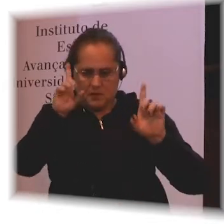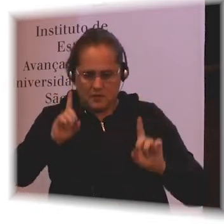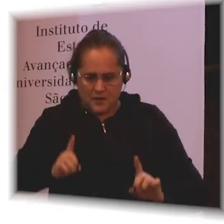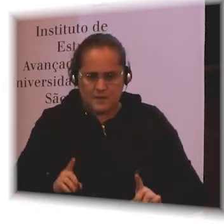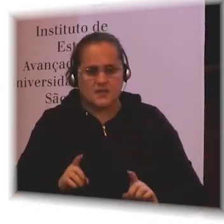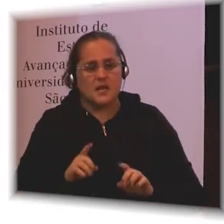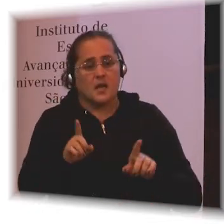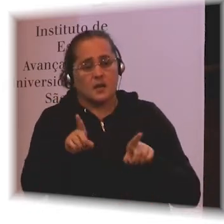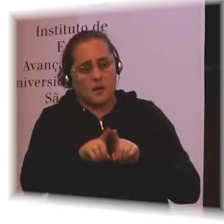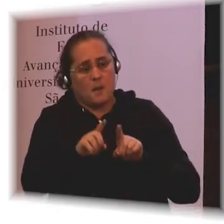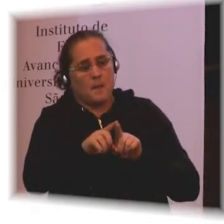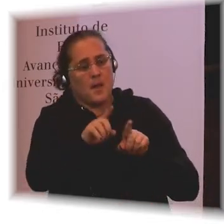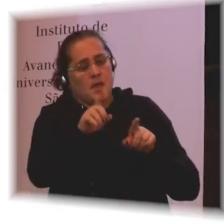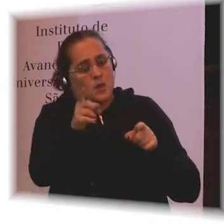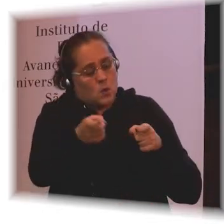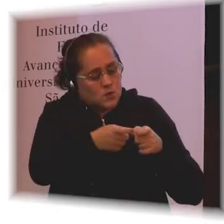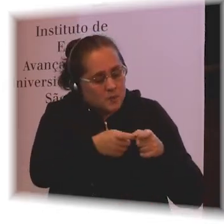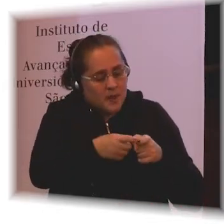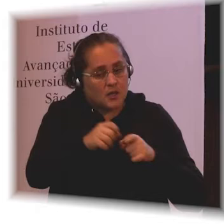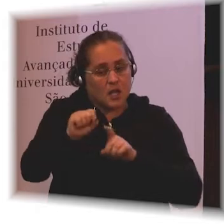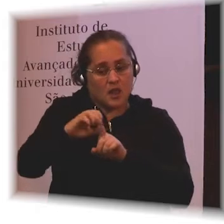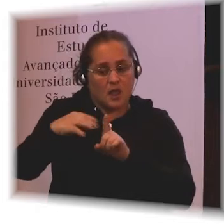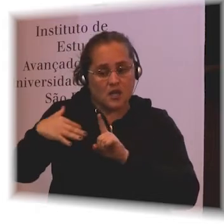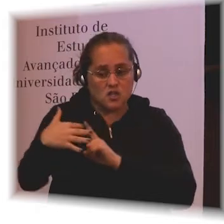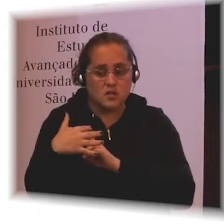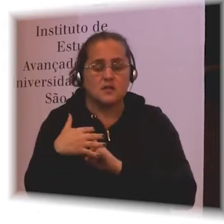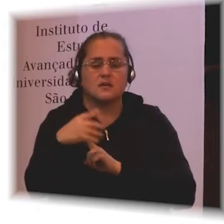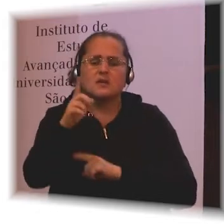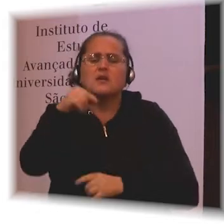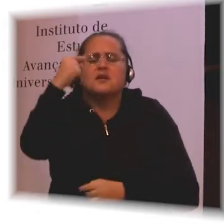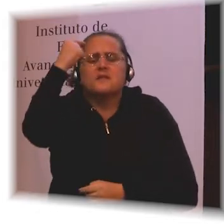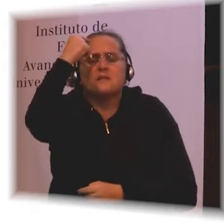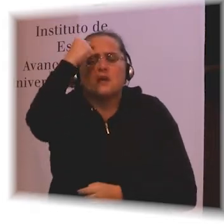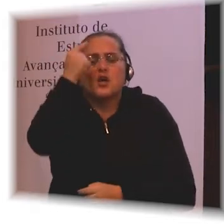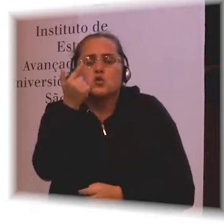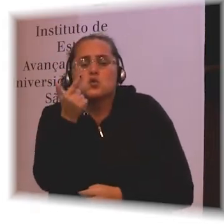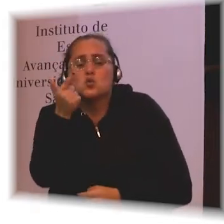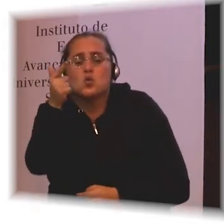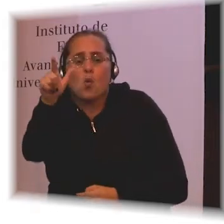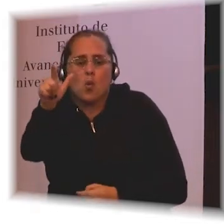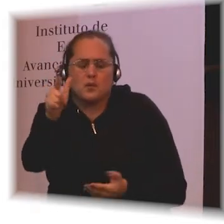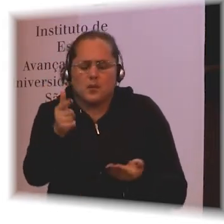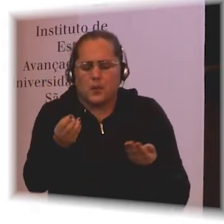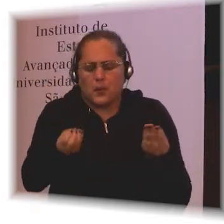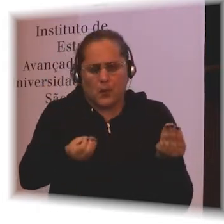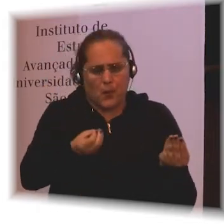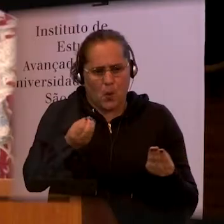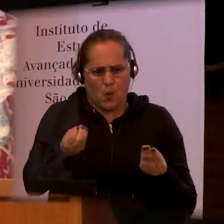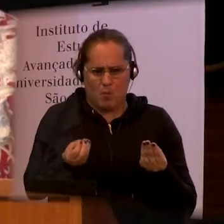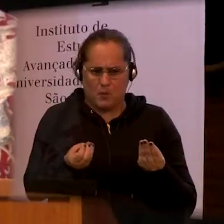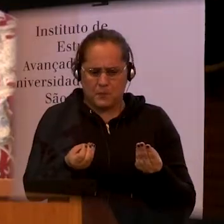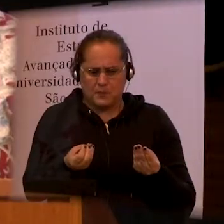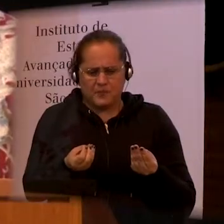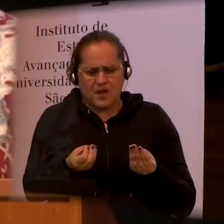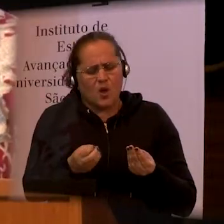society can help us think in a more nuanced way about who we think is disabled or not.